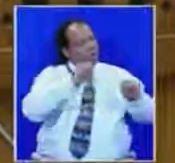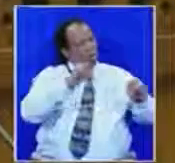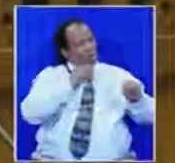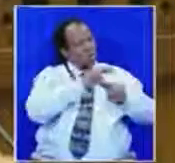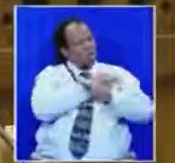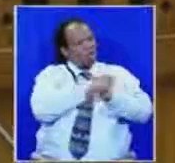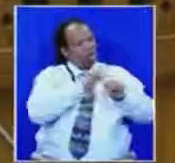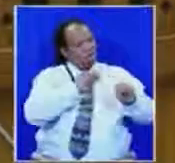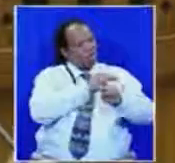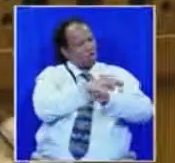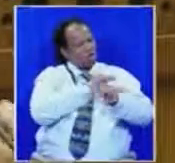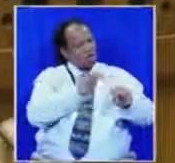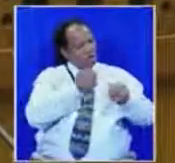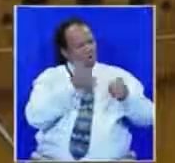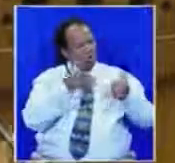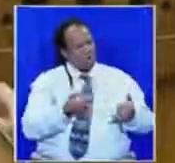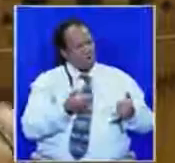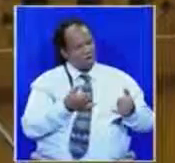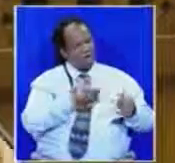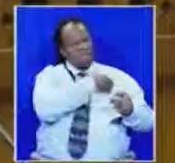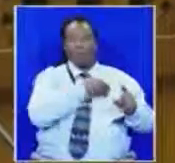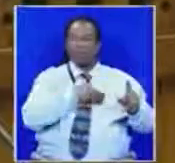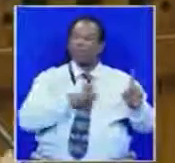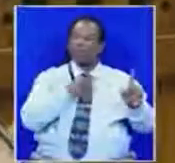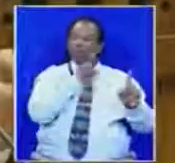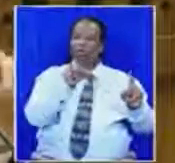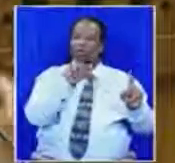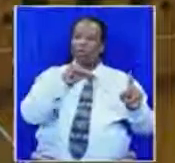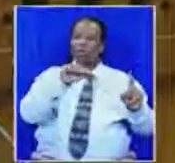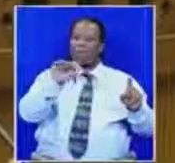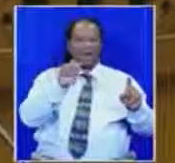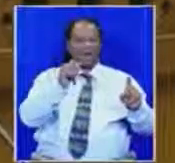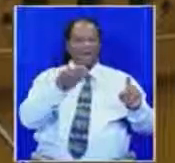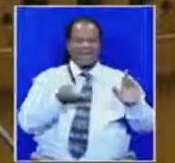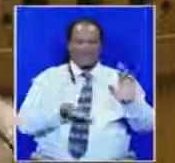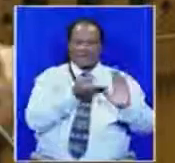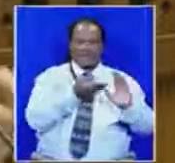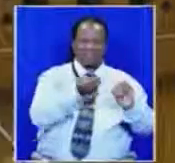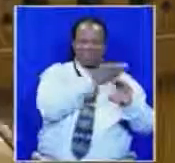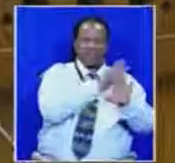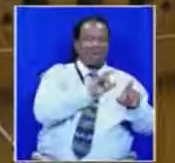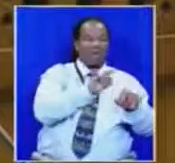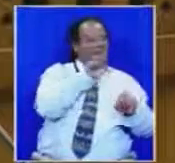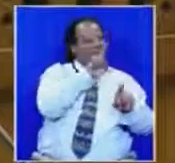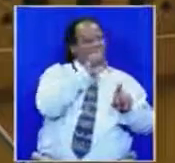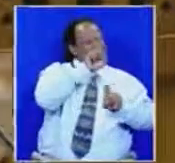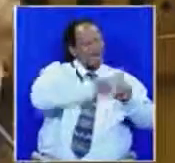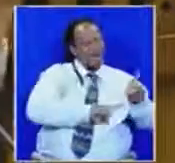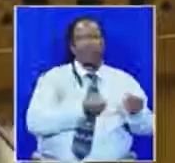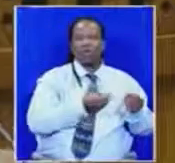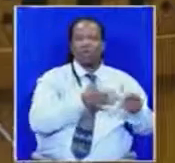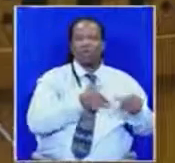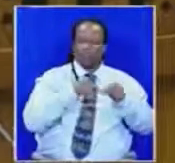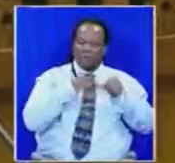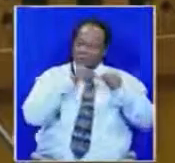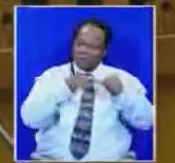no further. President Zuma does not deserve a cent to this increase. He has failed to perform. And we will continue to say, on